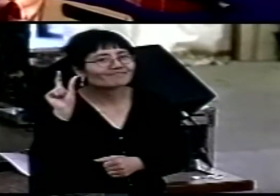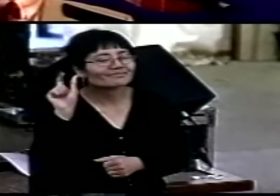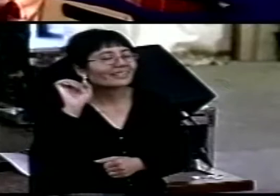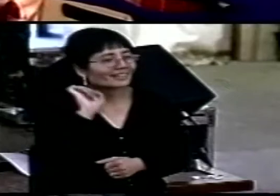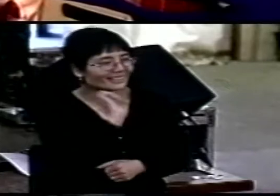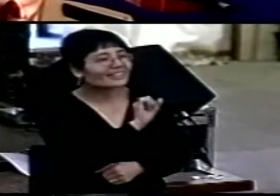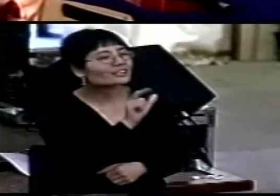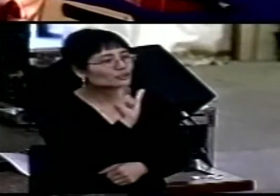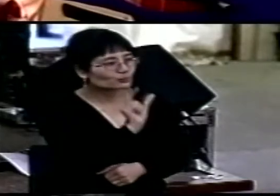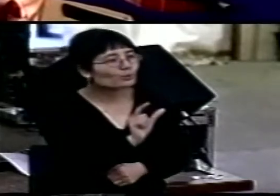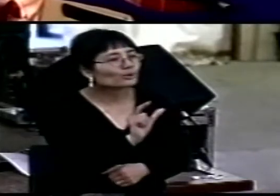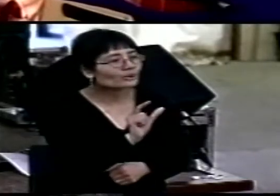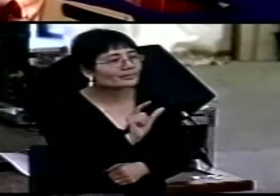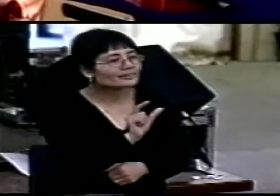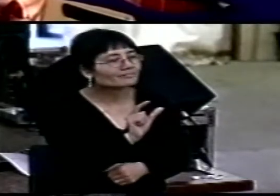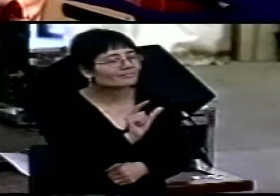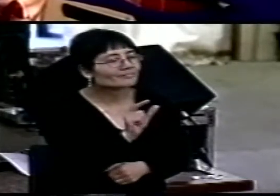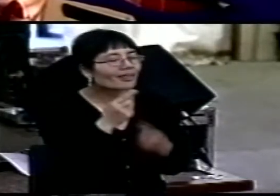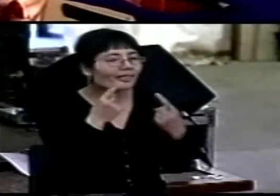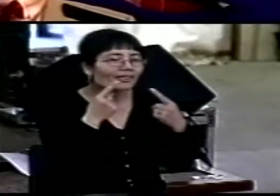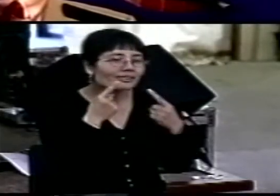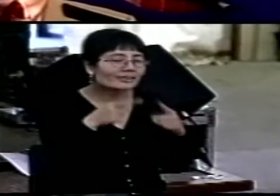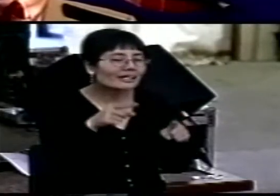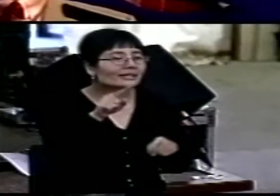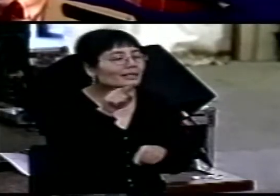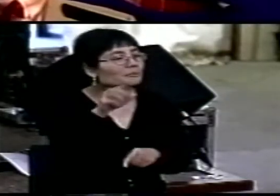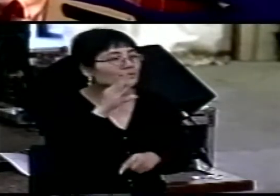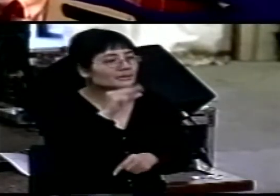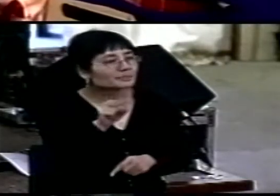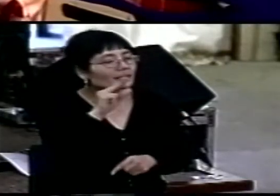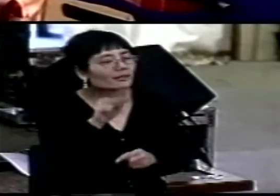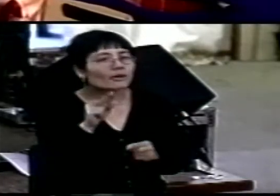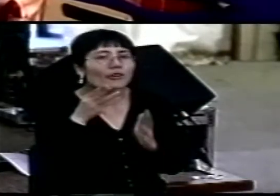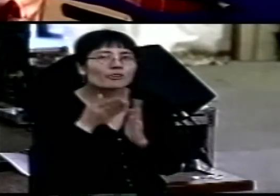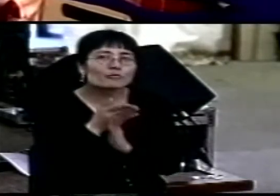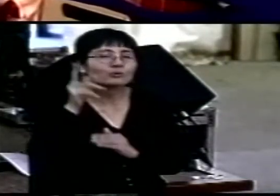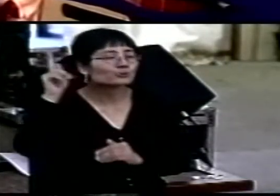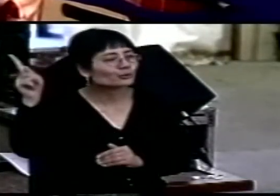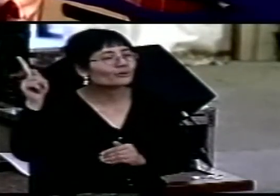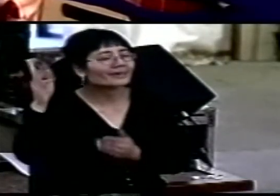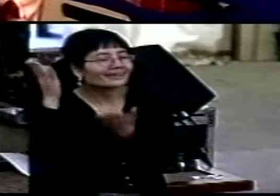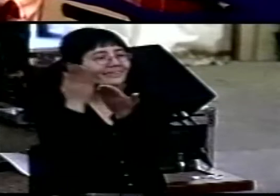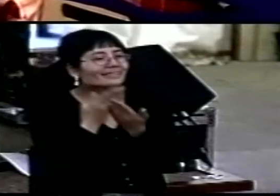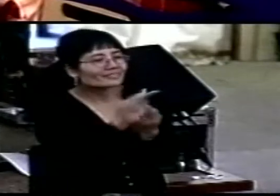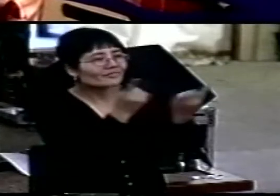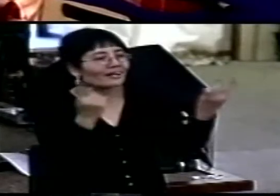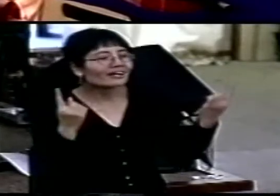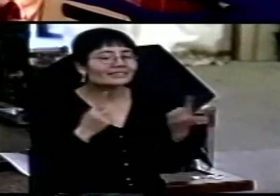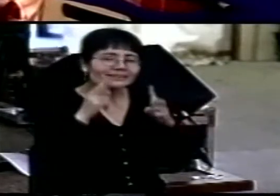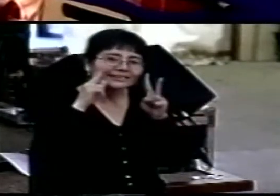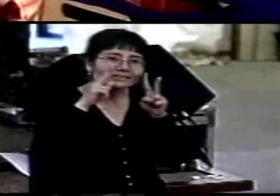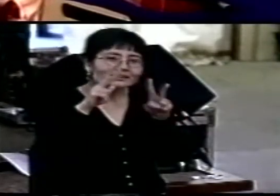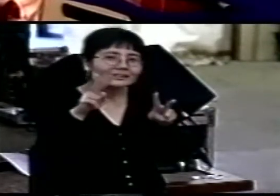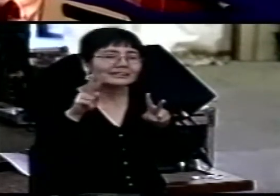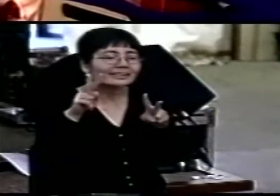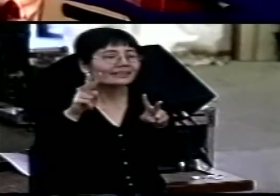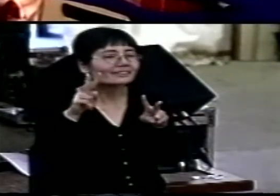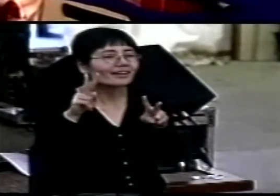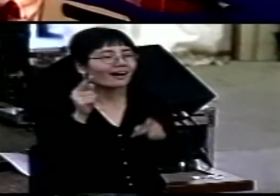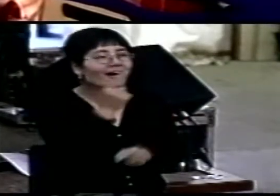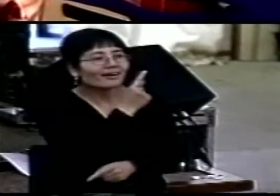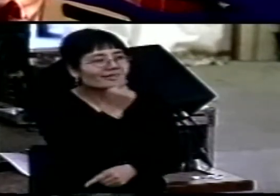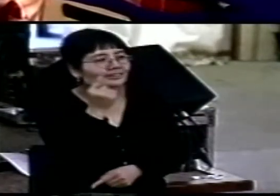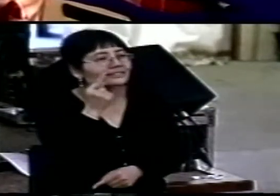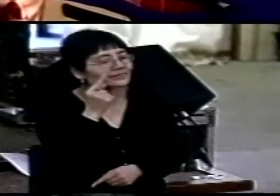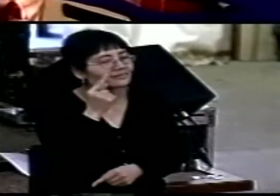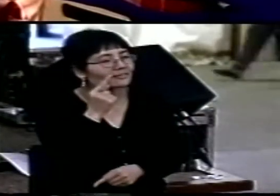and may he speak from you to us. Give us, we pray, listening ears and responsive